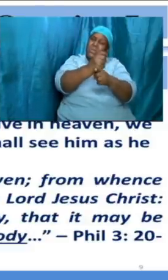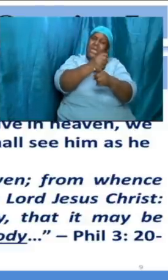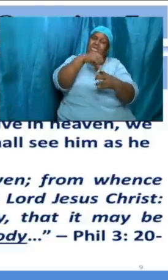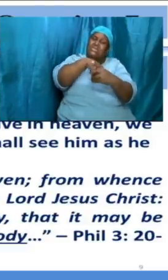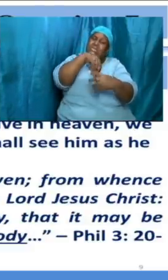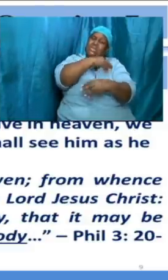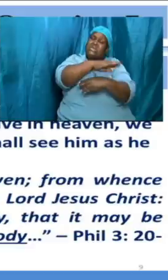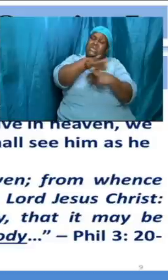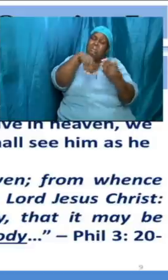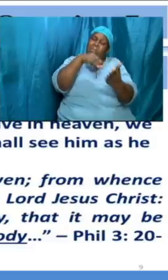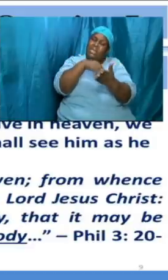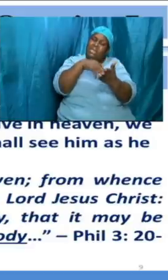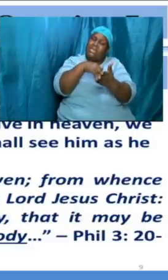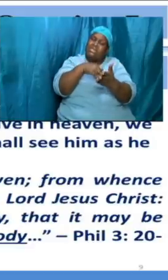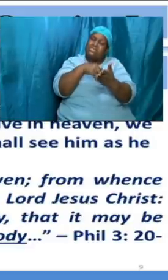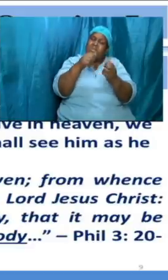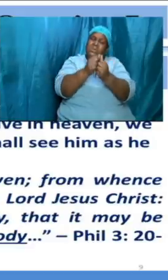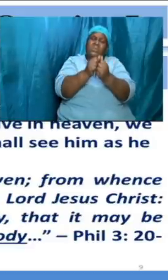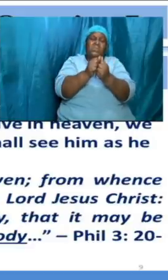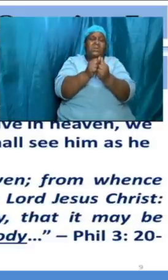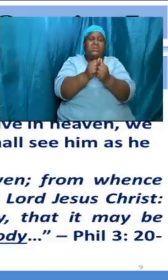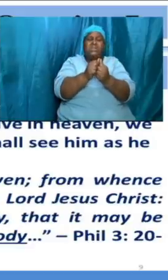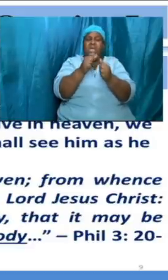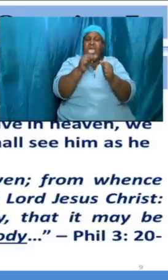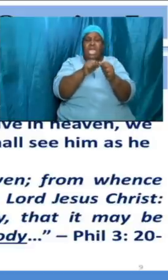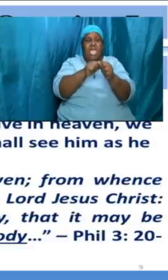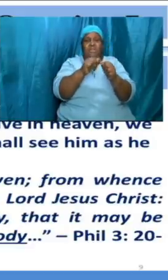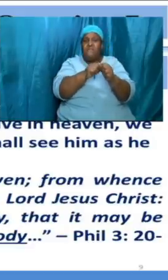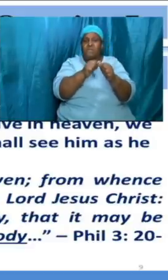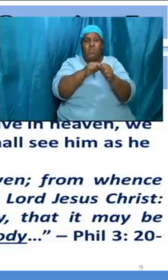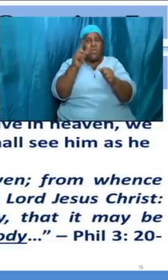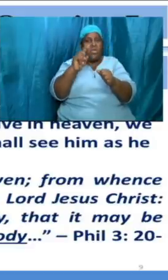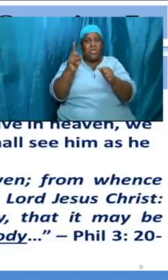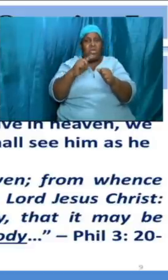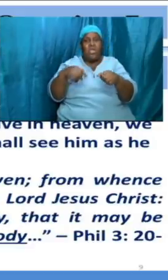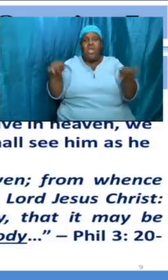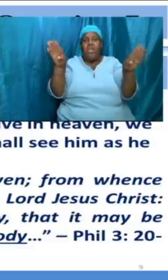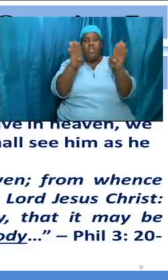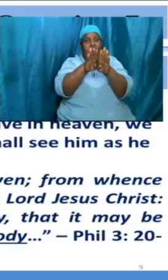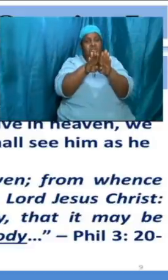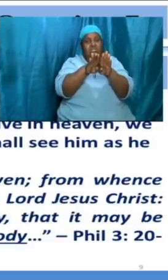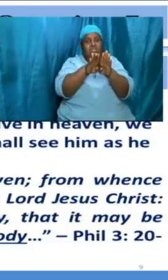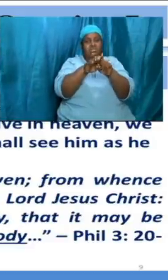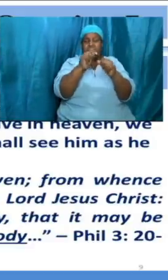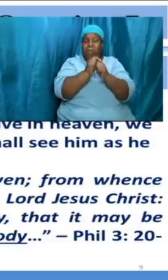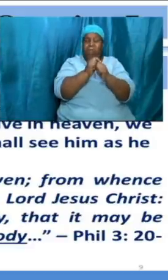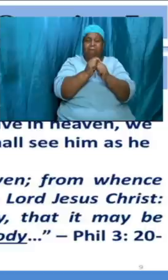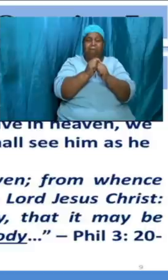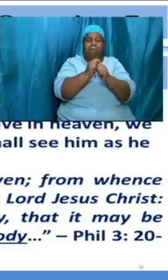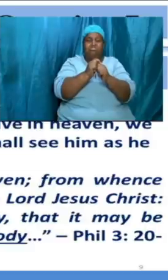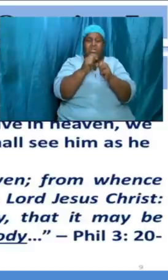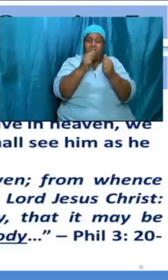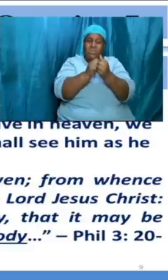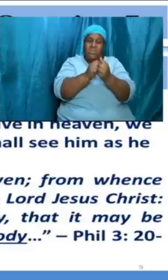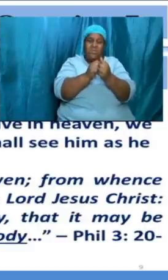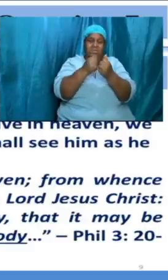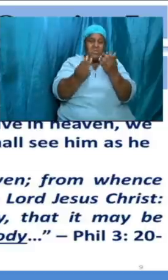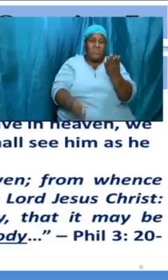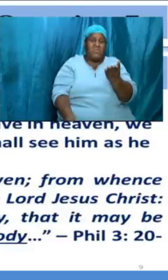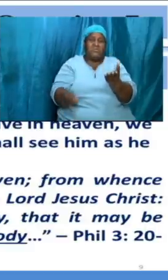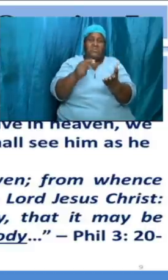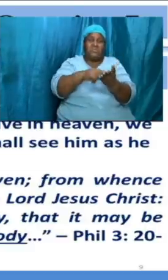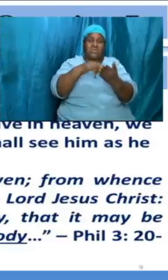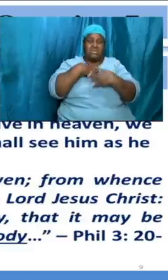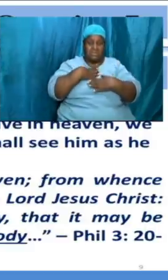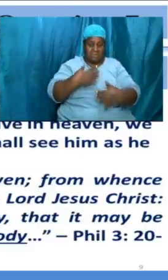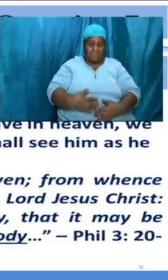midst with everywhere being locked up the resurrected body although he was not spirit and he was body he